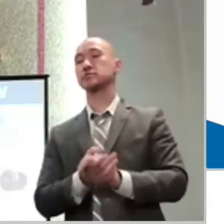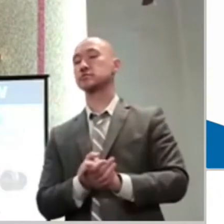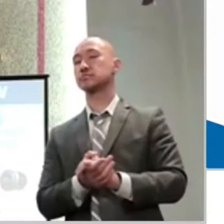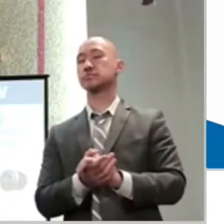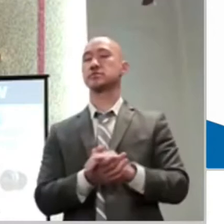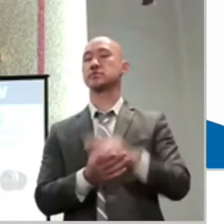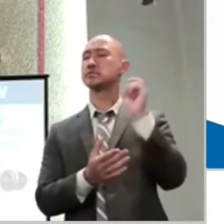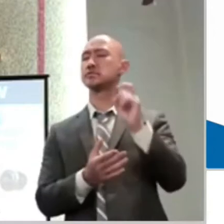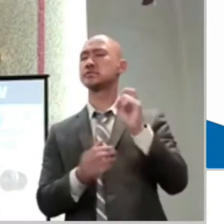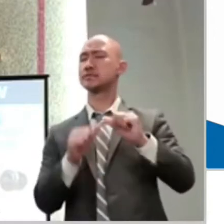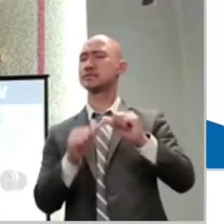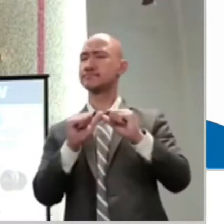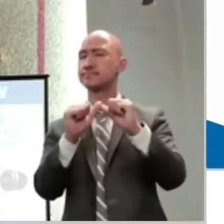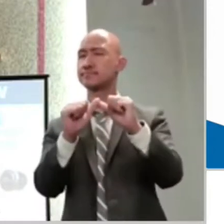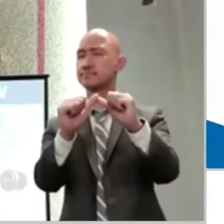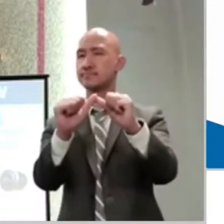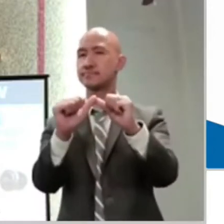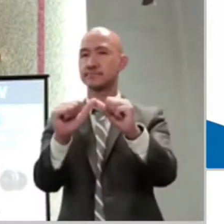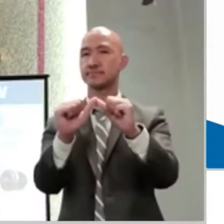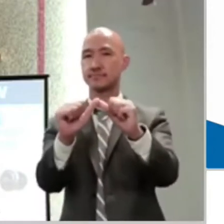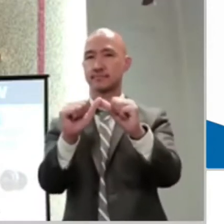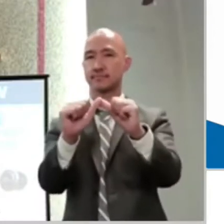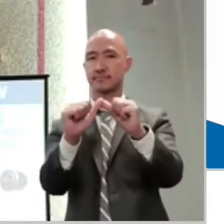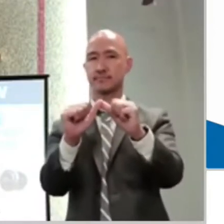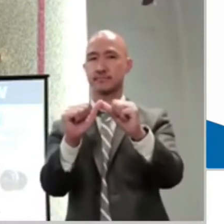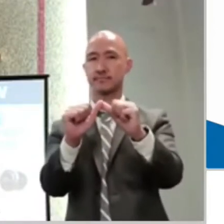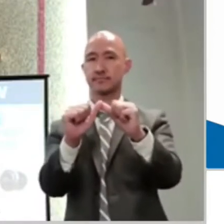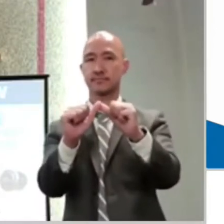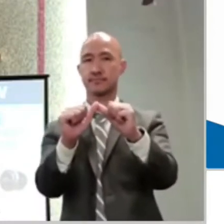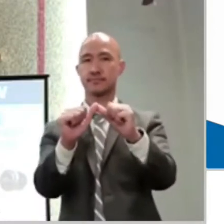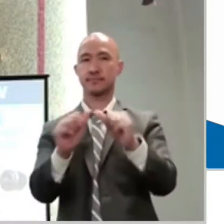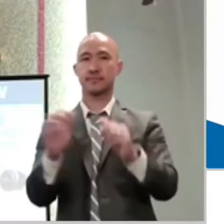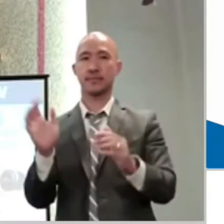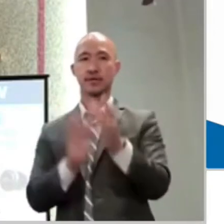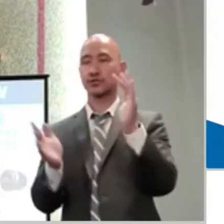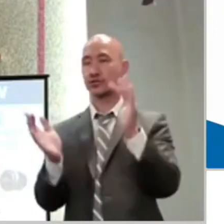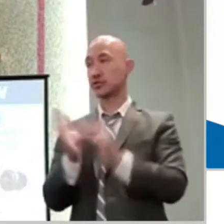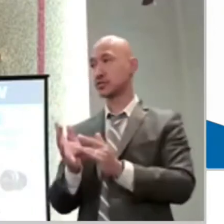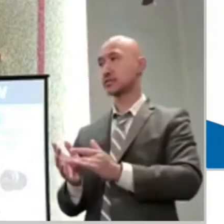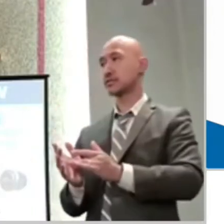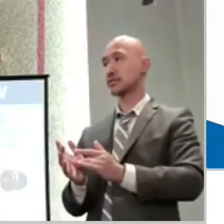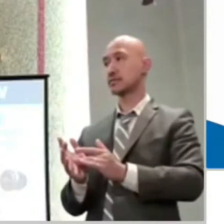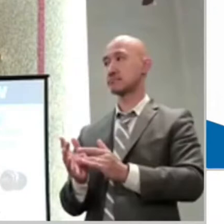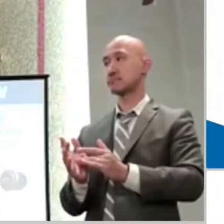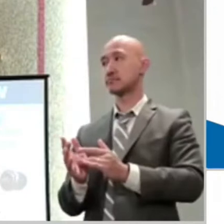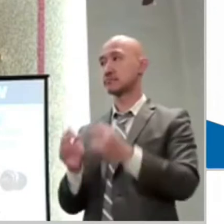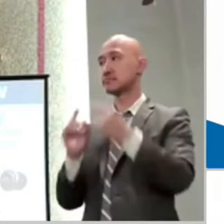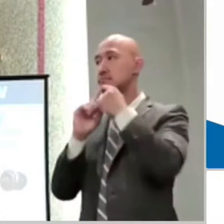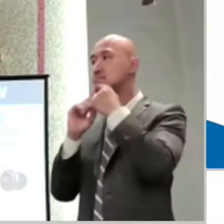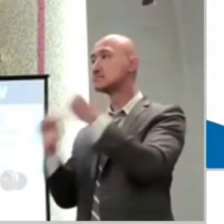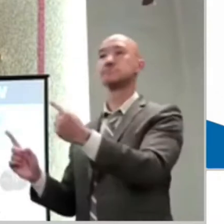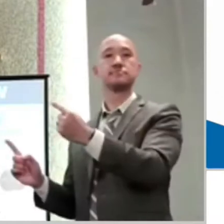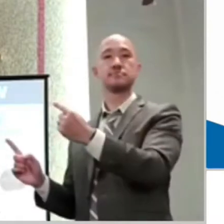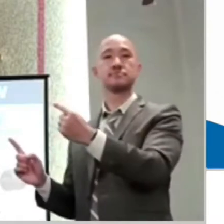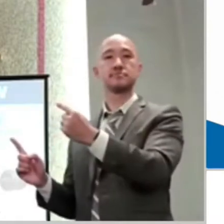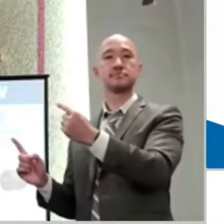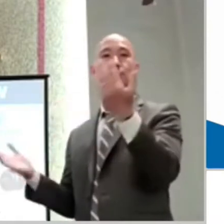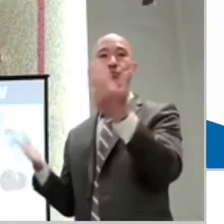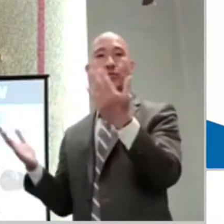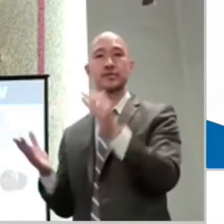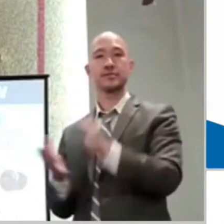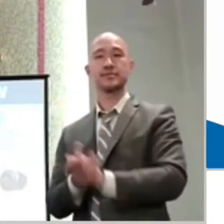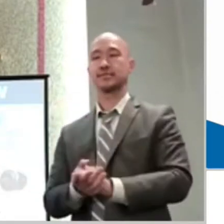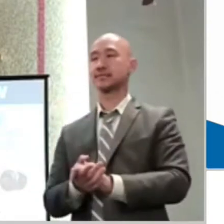Jesus has something to say. He says, you unbelieving generation. How long must I be with you?